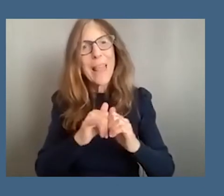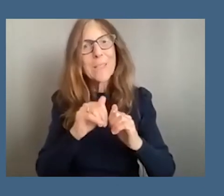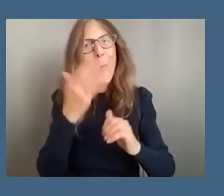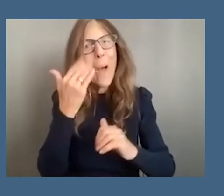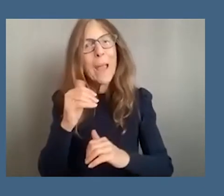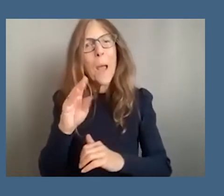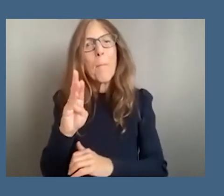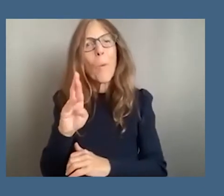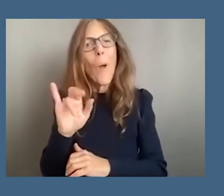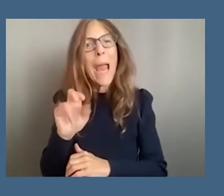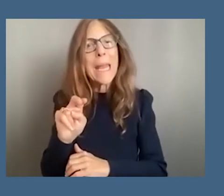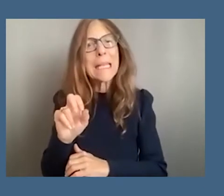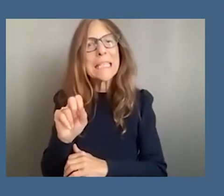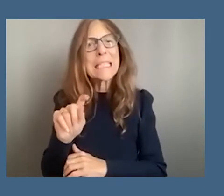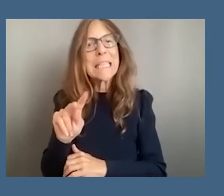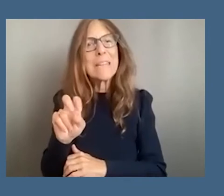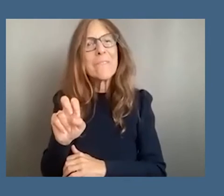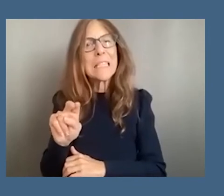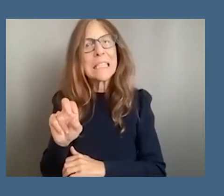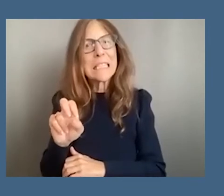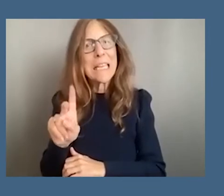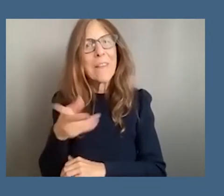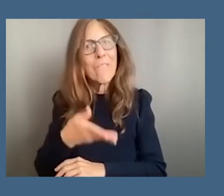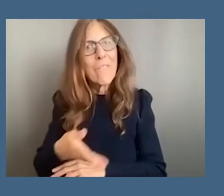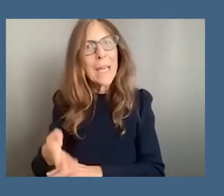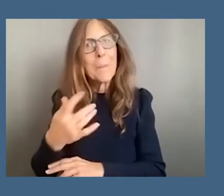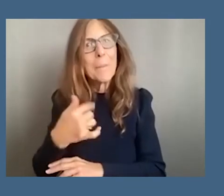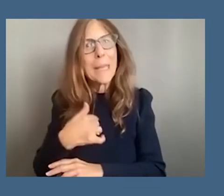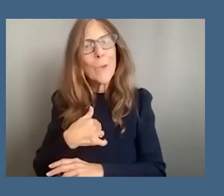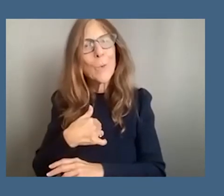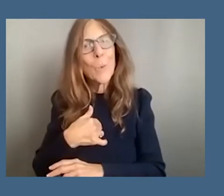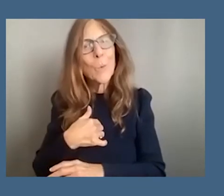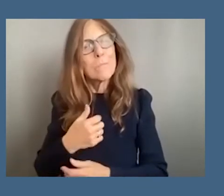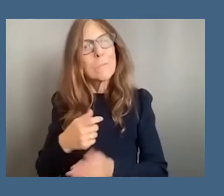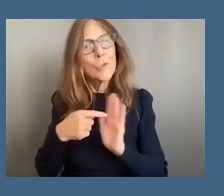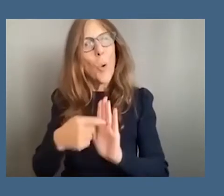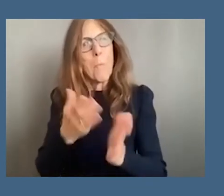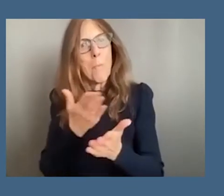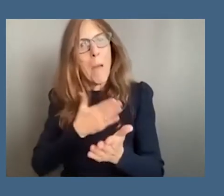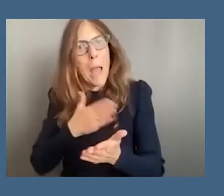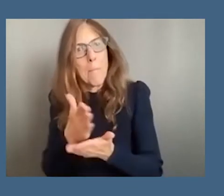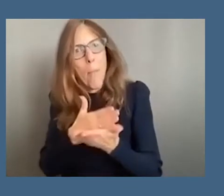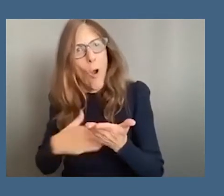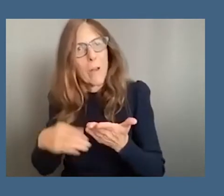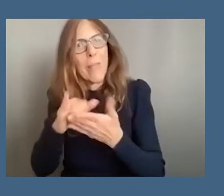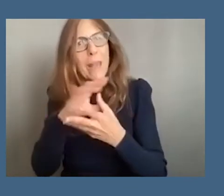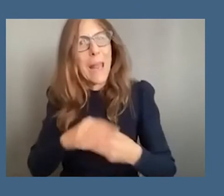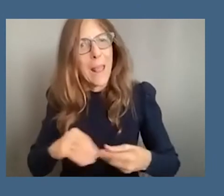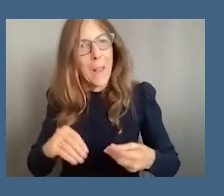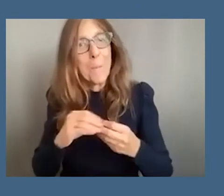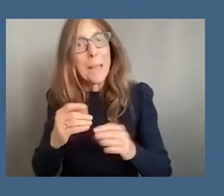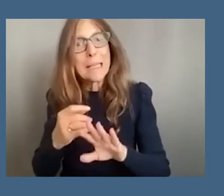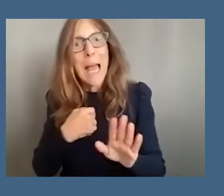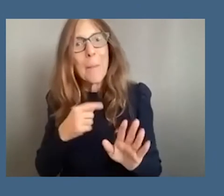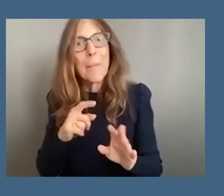invited me to bring our part of the narrative because being the otherhood in